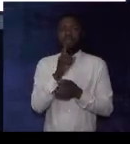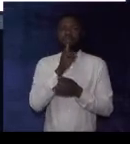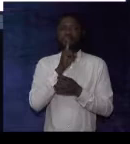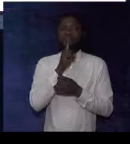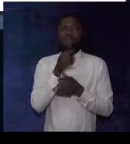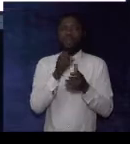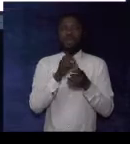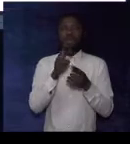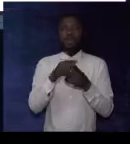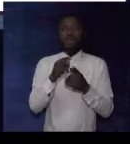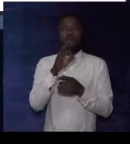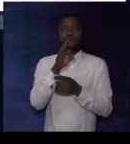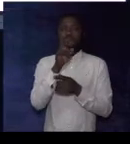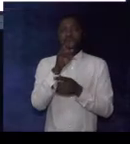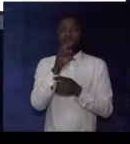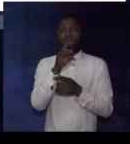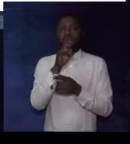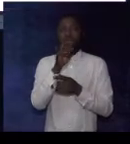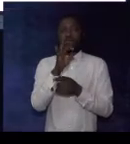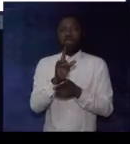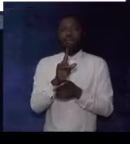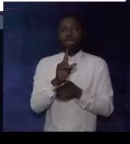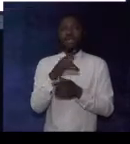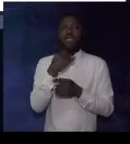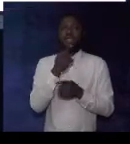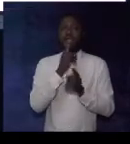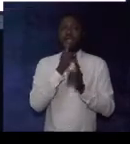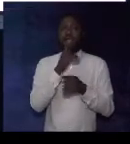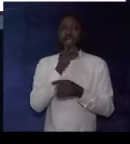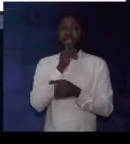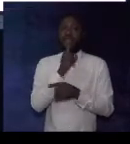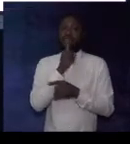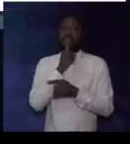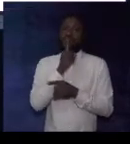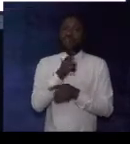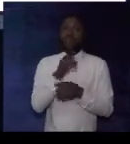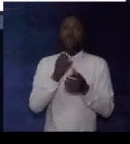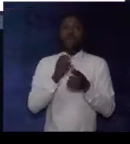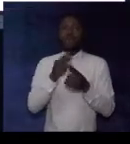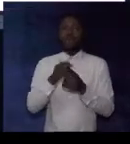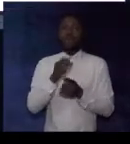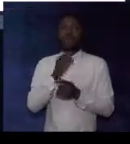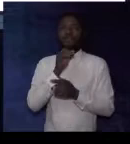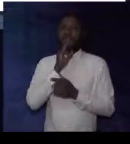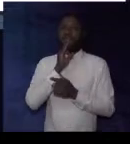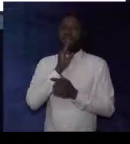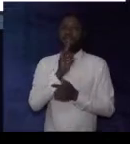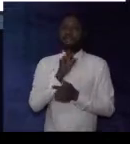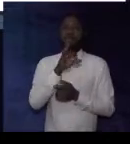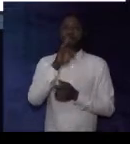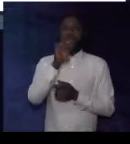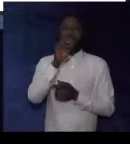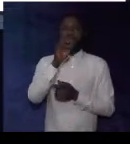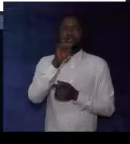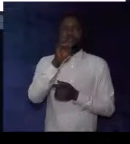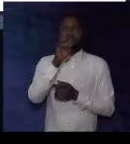or factual. Not suitable. The answer is real or factual.